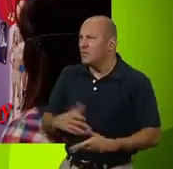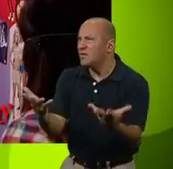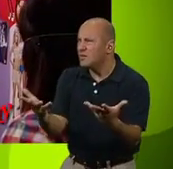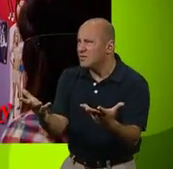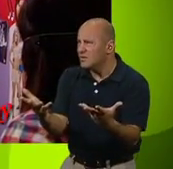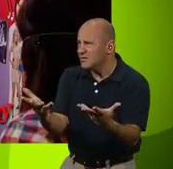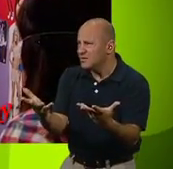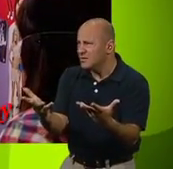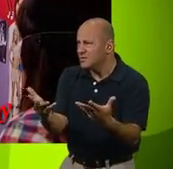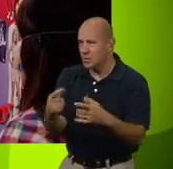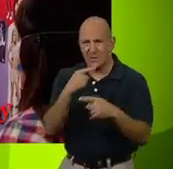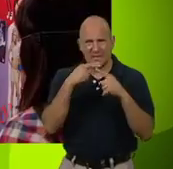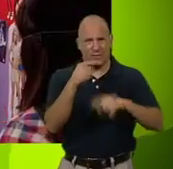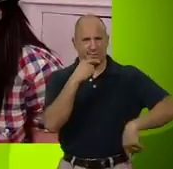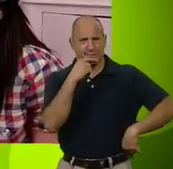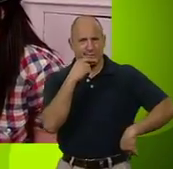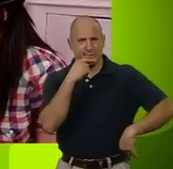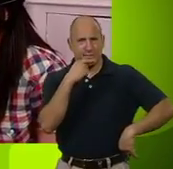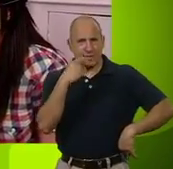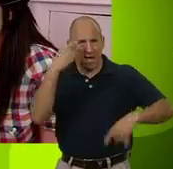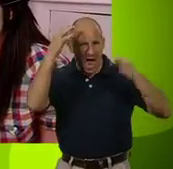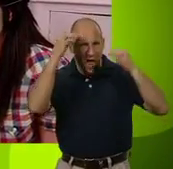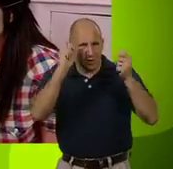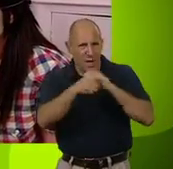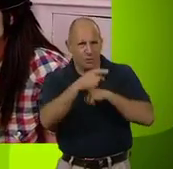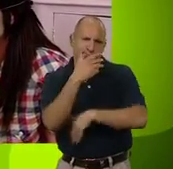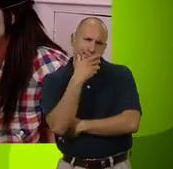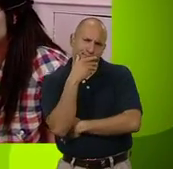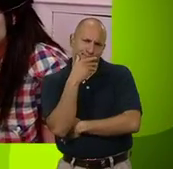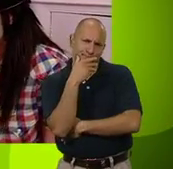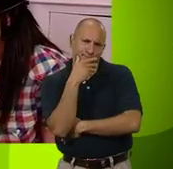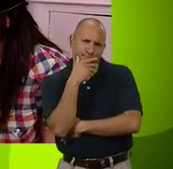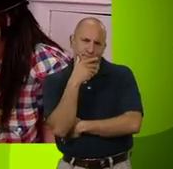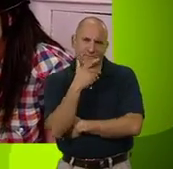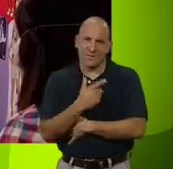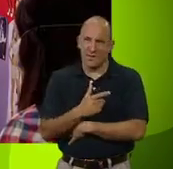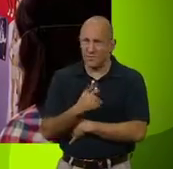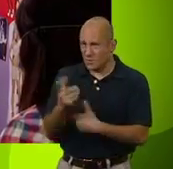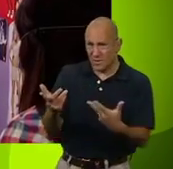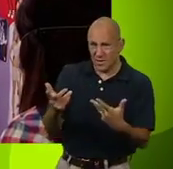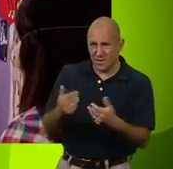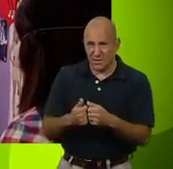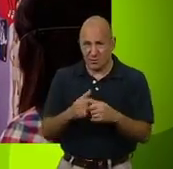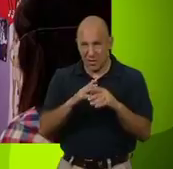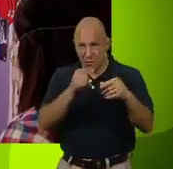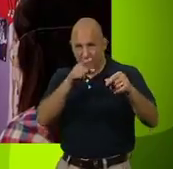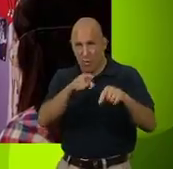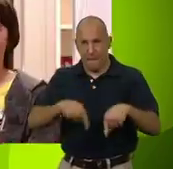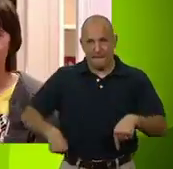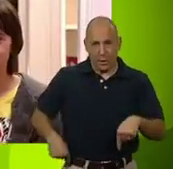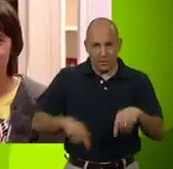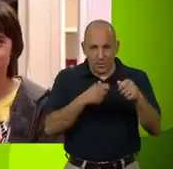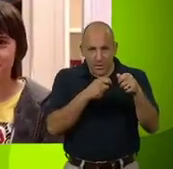Max! You look different, Danny. Have you had your hair done? What do you think you're doing? Well, I was aiming for your backside.